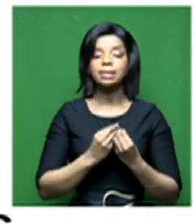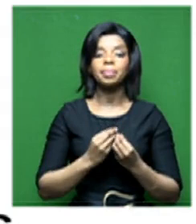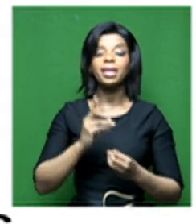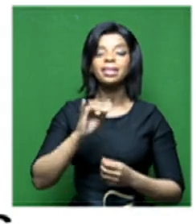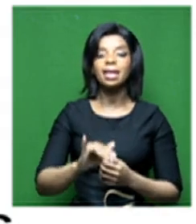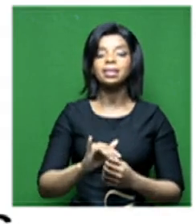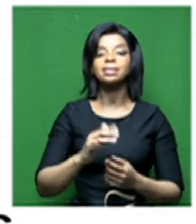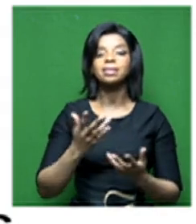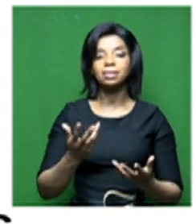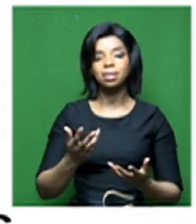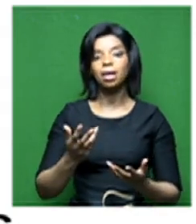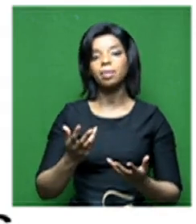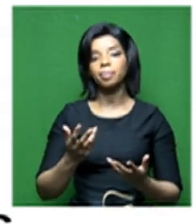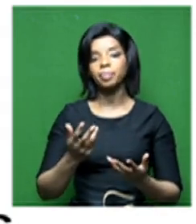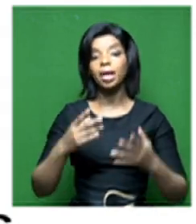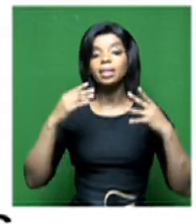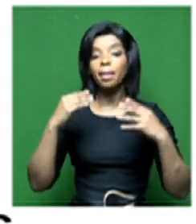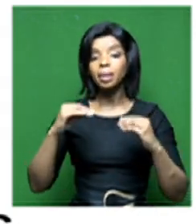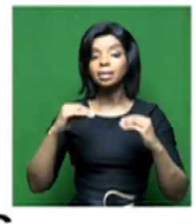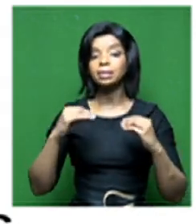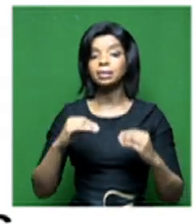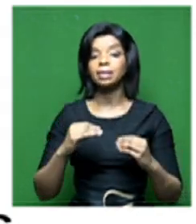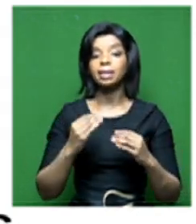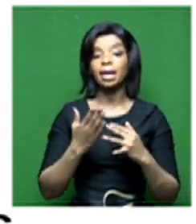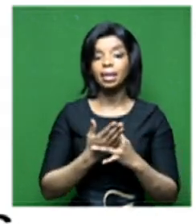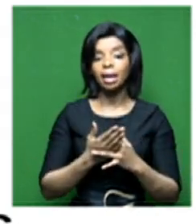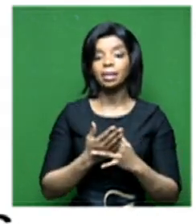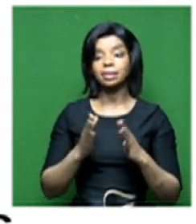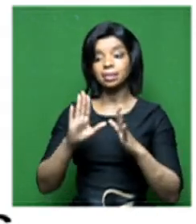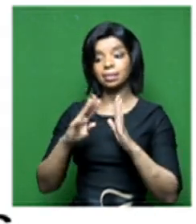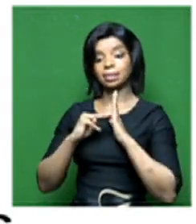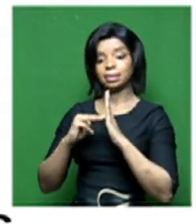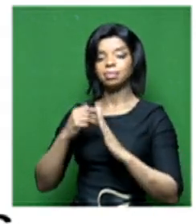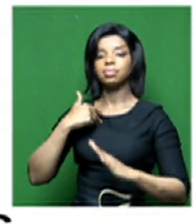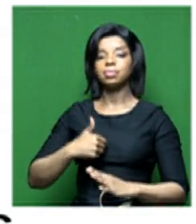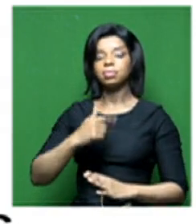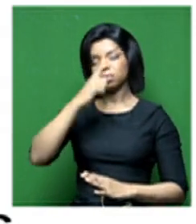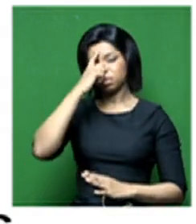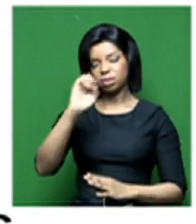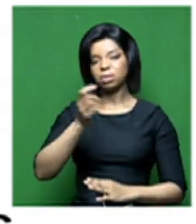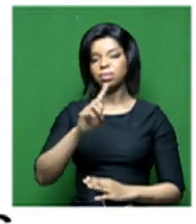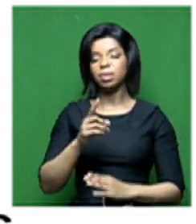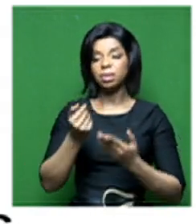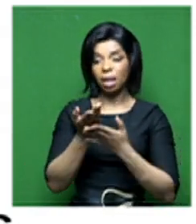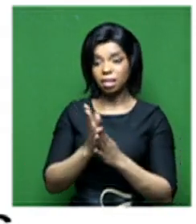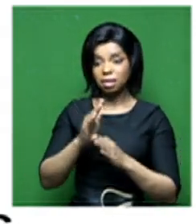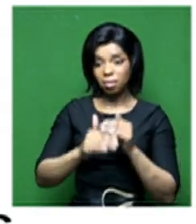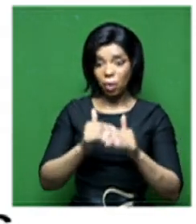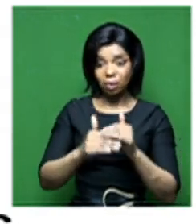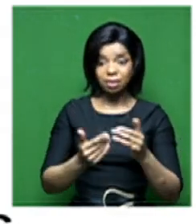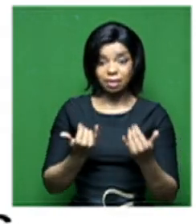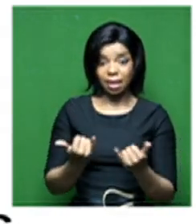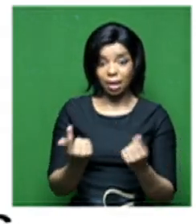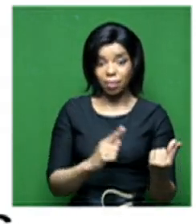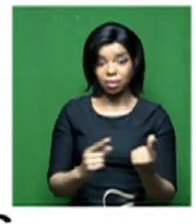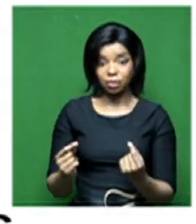impregnance of the business case or model of Centec, I believe this whole merging and demerging process, which has been